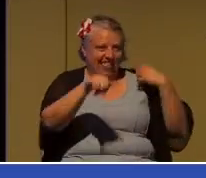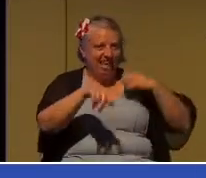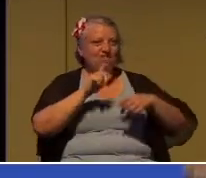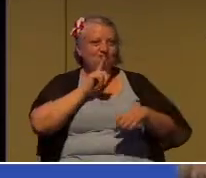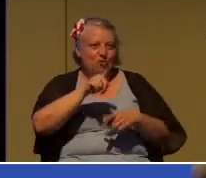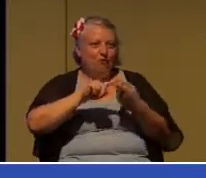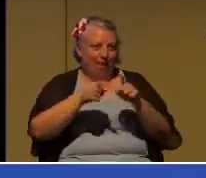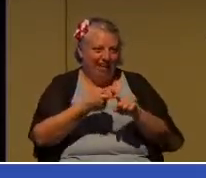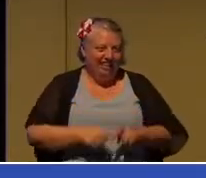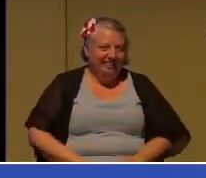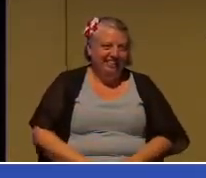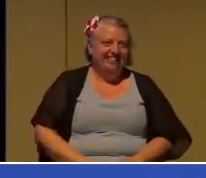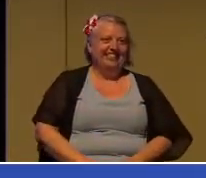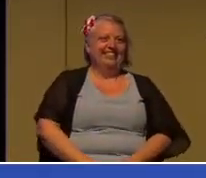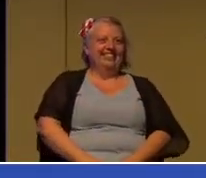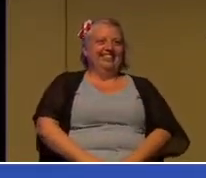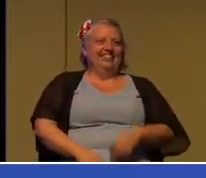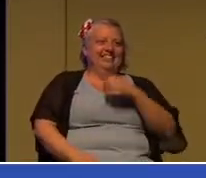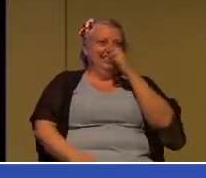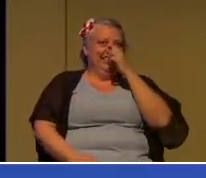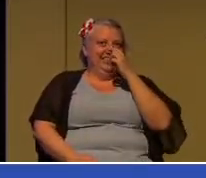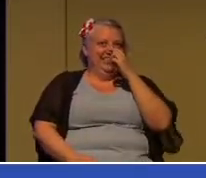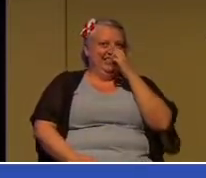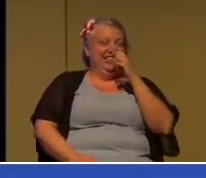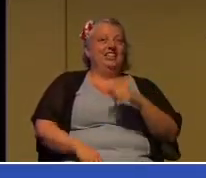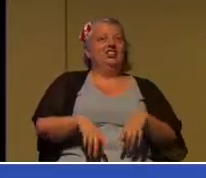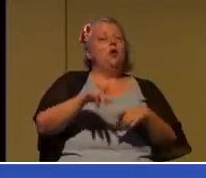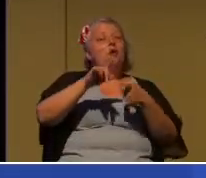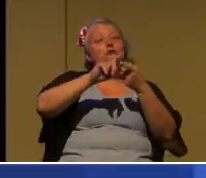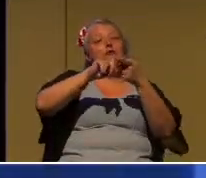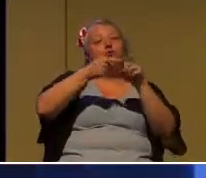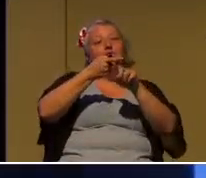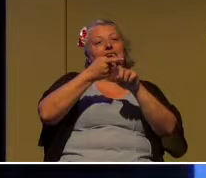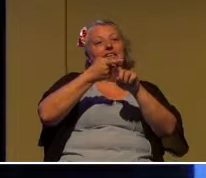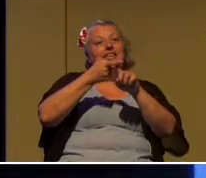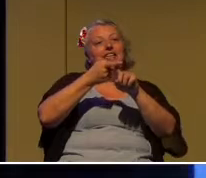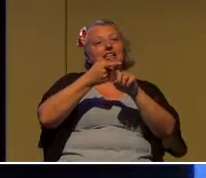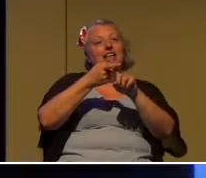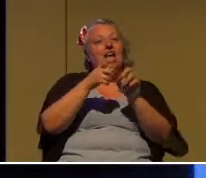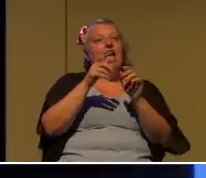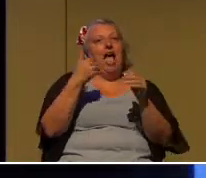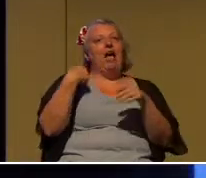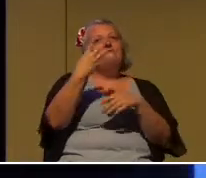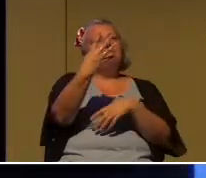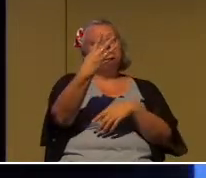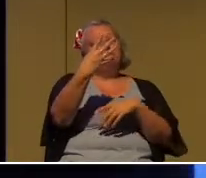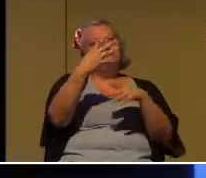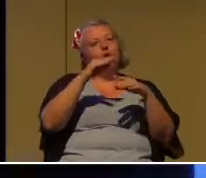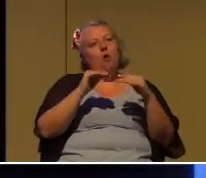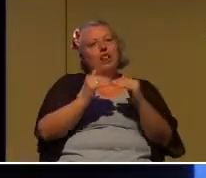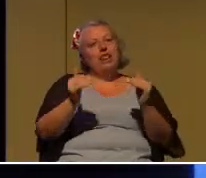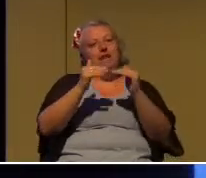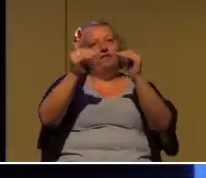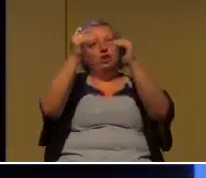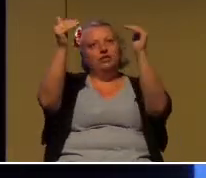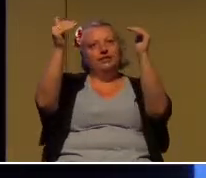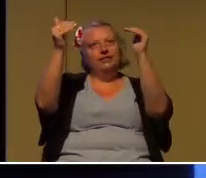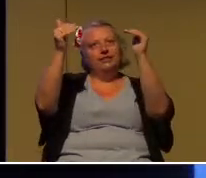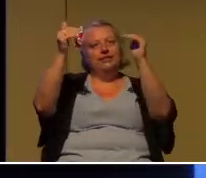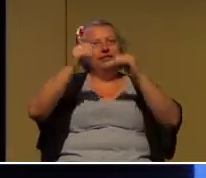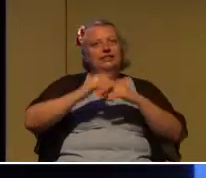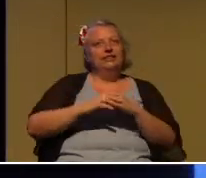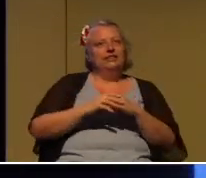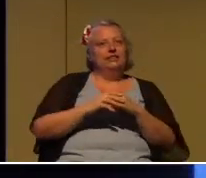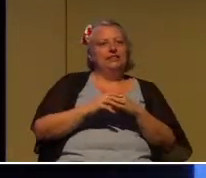previously, we can identify at least four levels of friendship, each of which needs to be